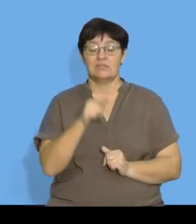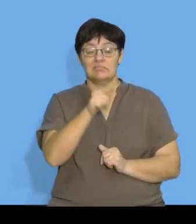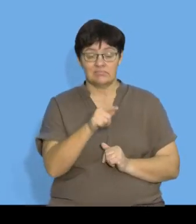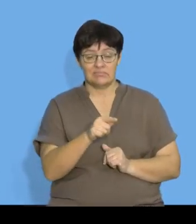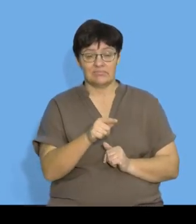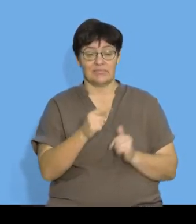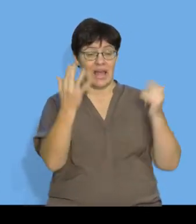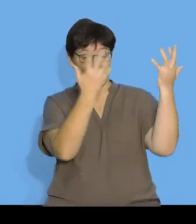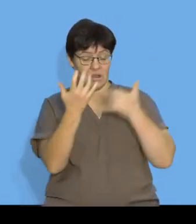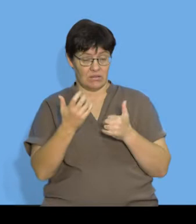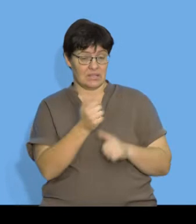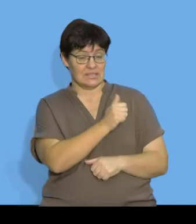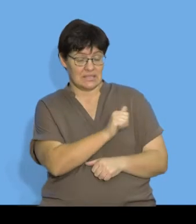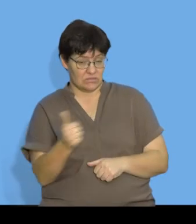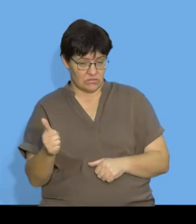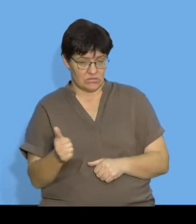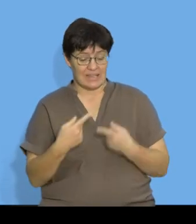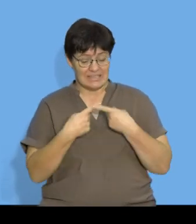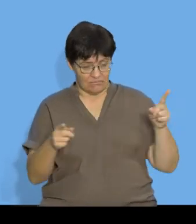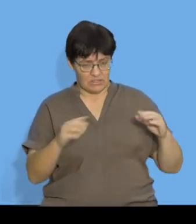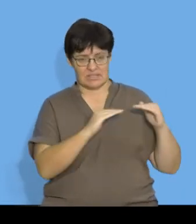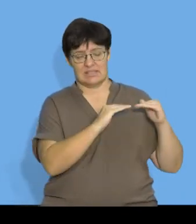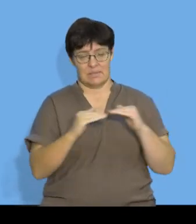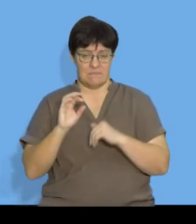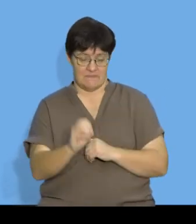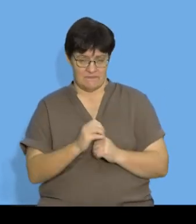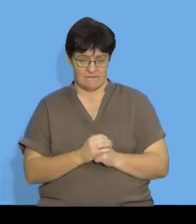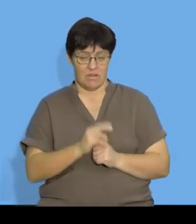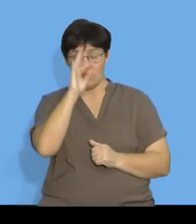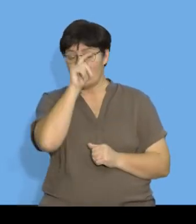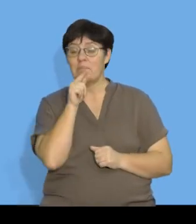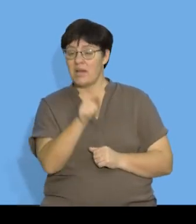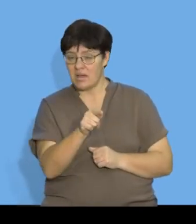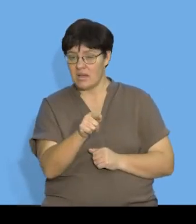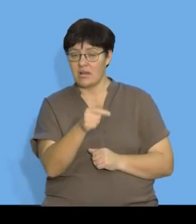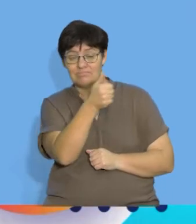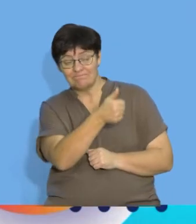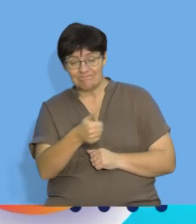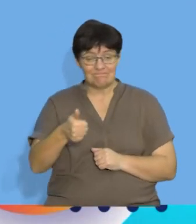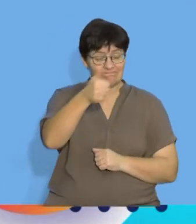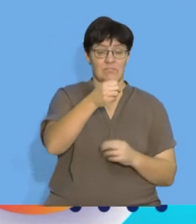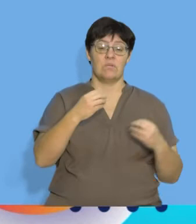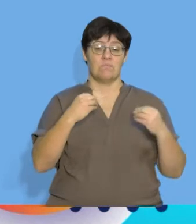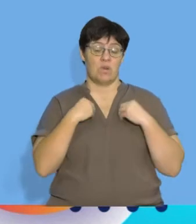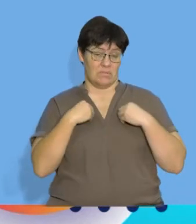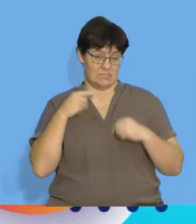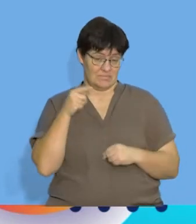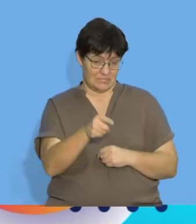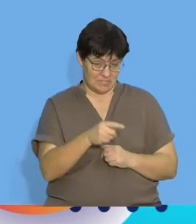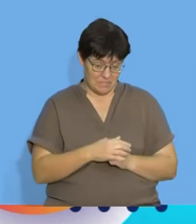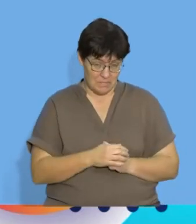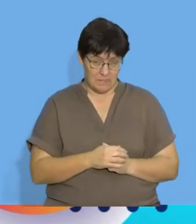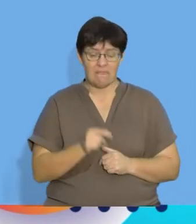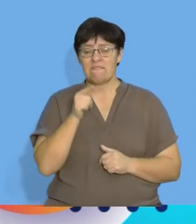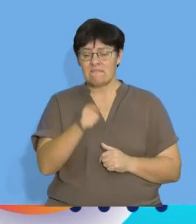that arithmetic sequences have a common difference please remember that this is the main property of an